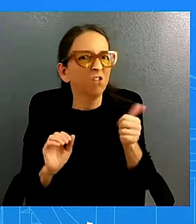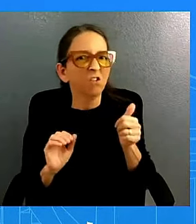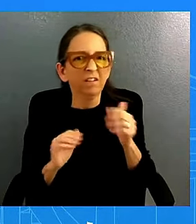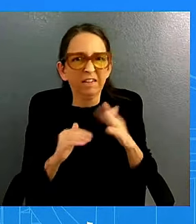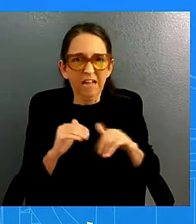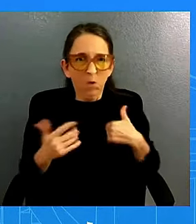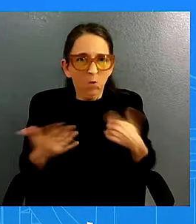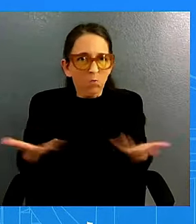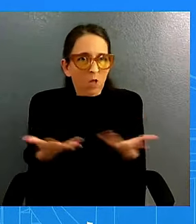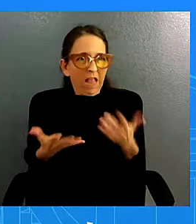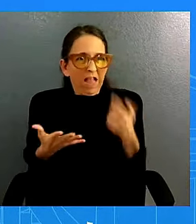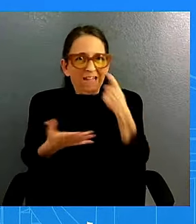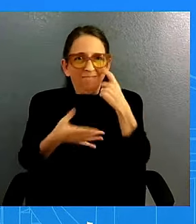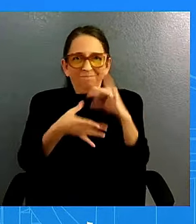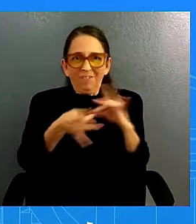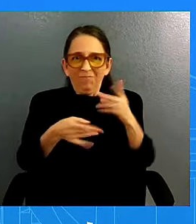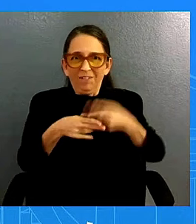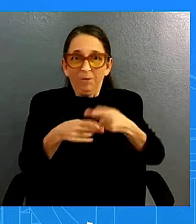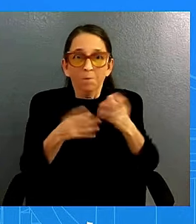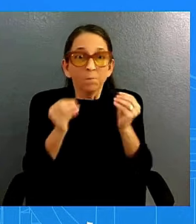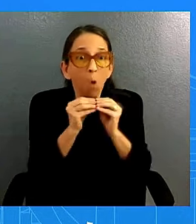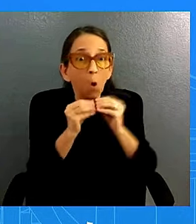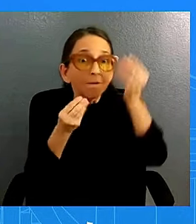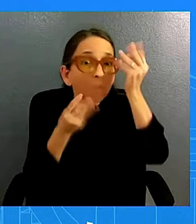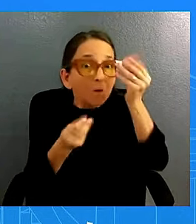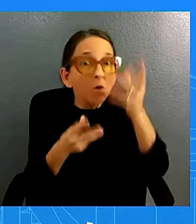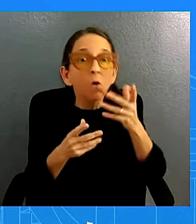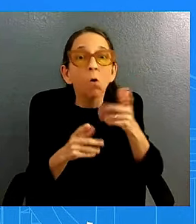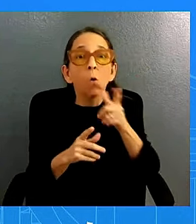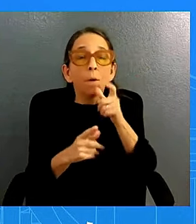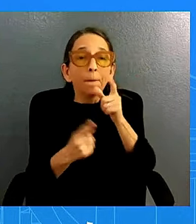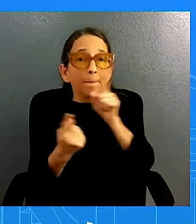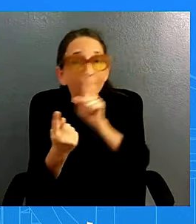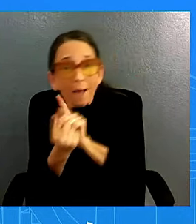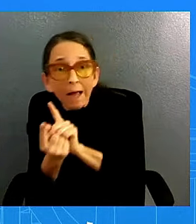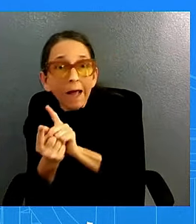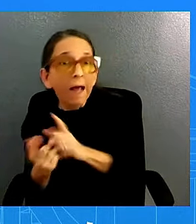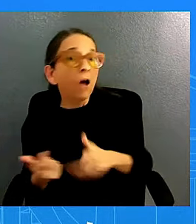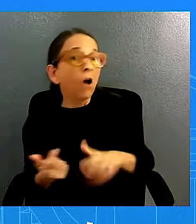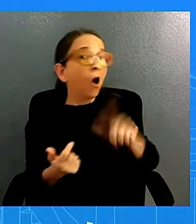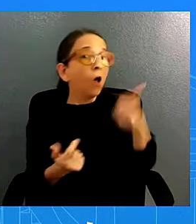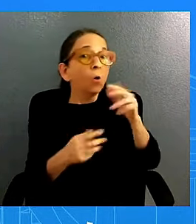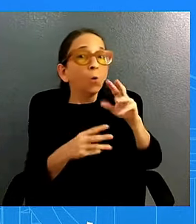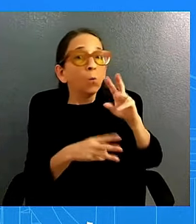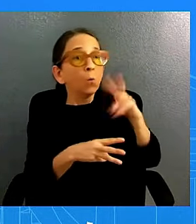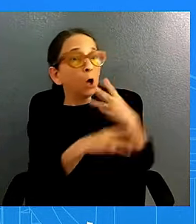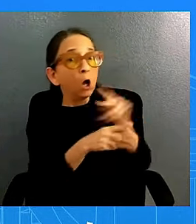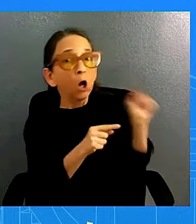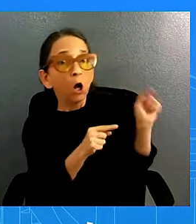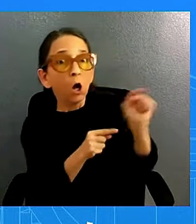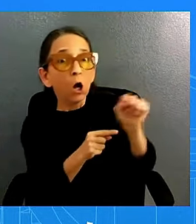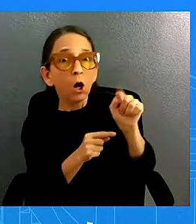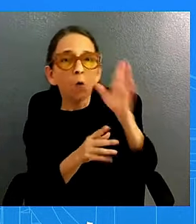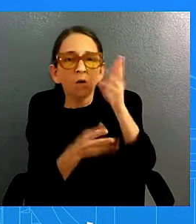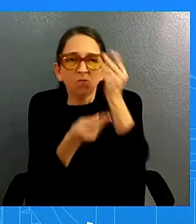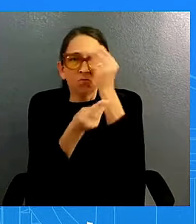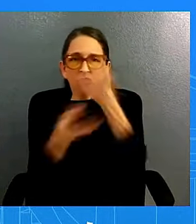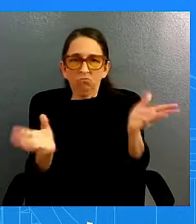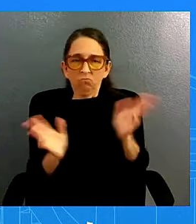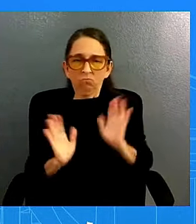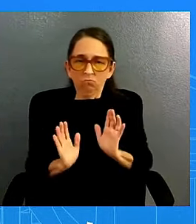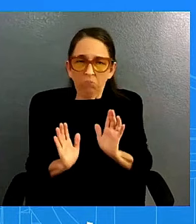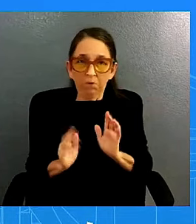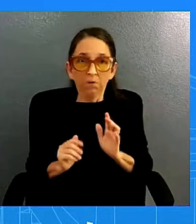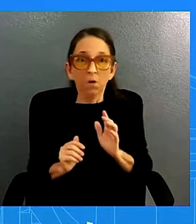who the president's going to meet with uh any other world leaders we'll certainly share that with all of you reported that they're not going to meet so i'm just asking i don't have anything